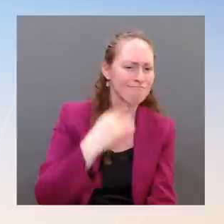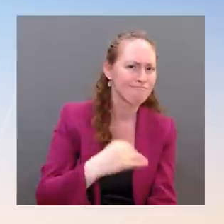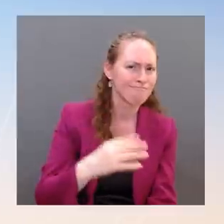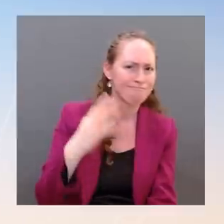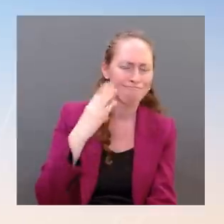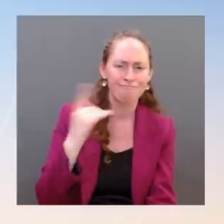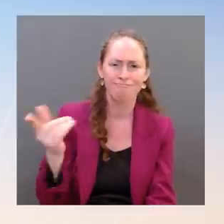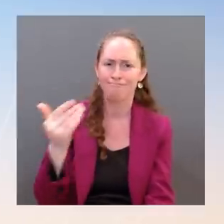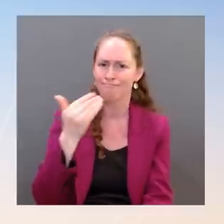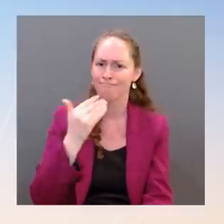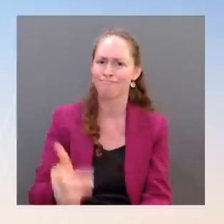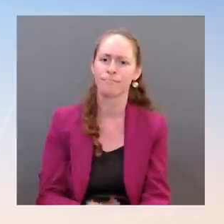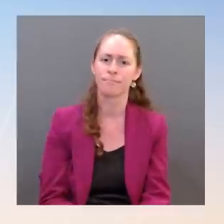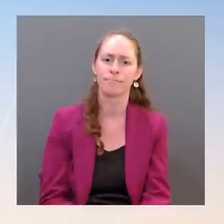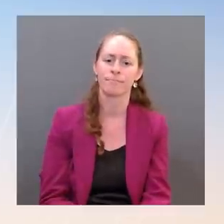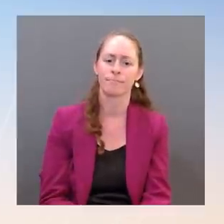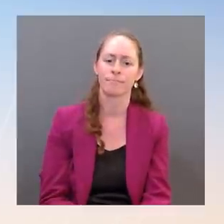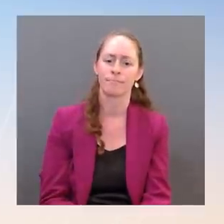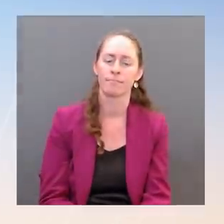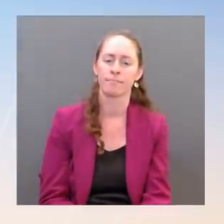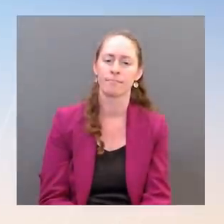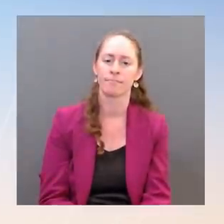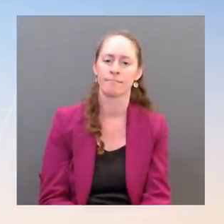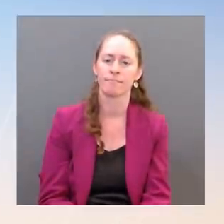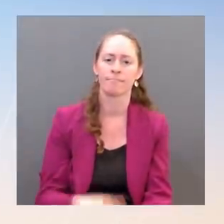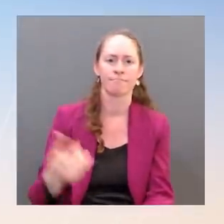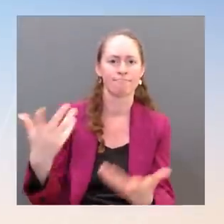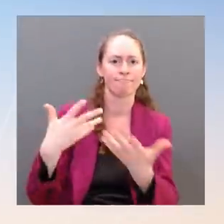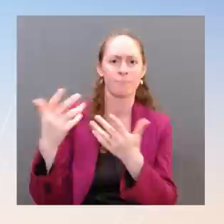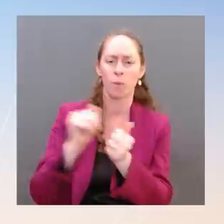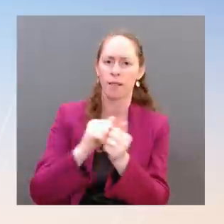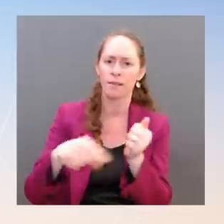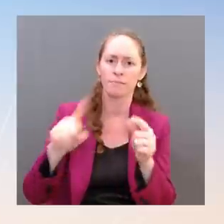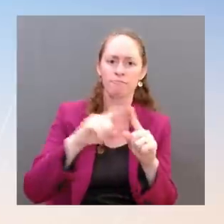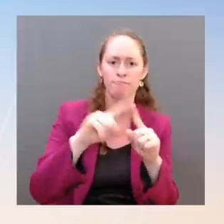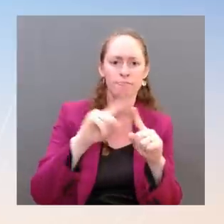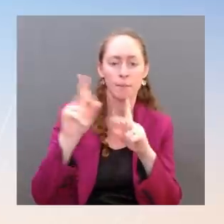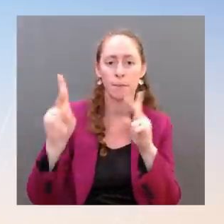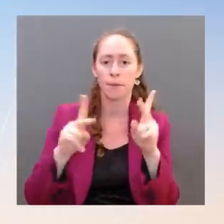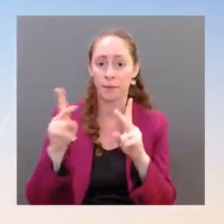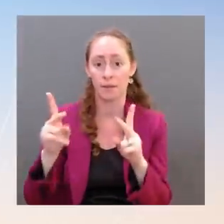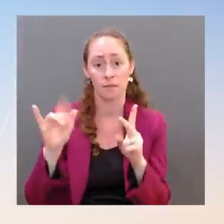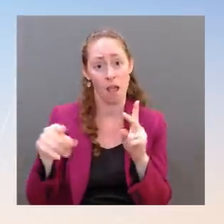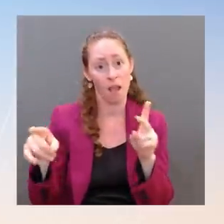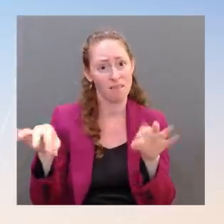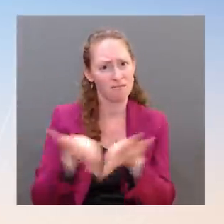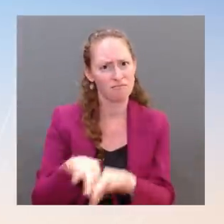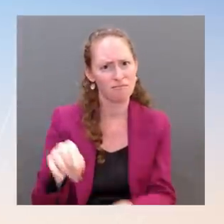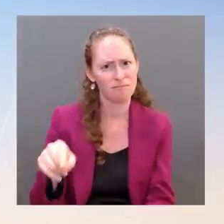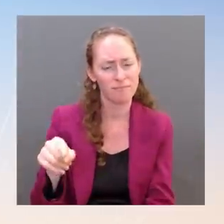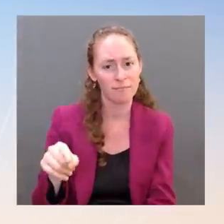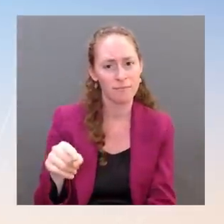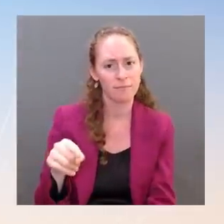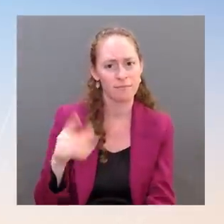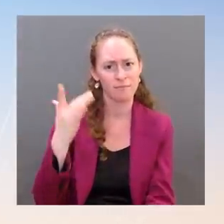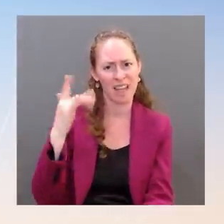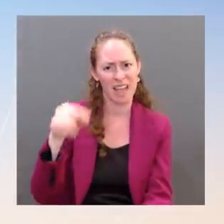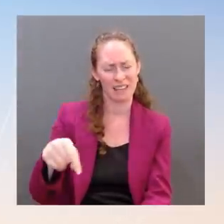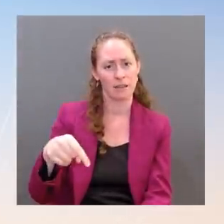And we know that so that's important because tackling an issue as complex in gun violence requires a